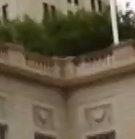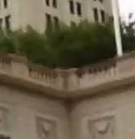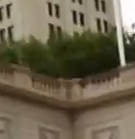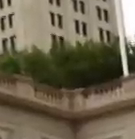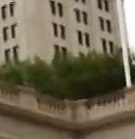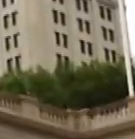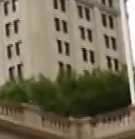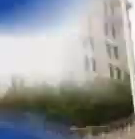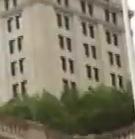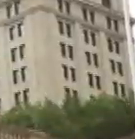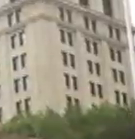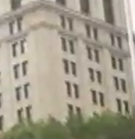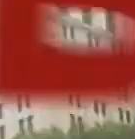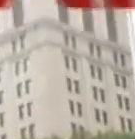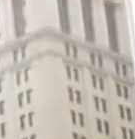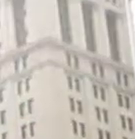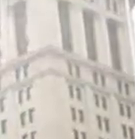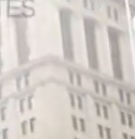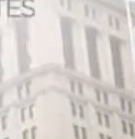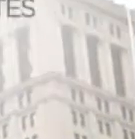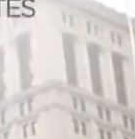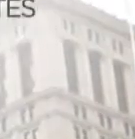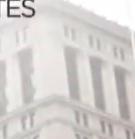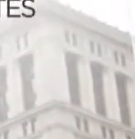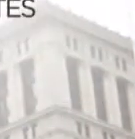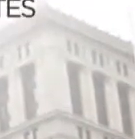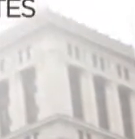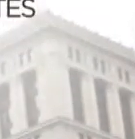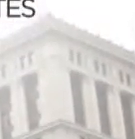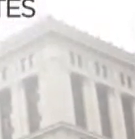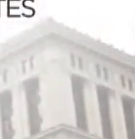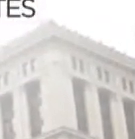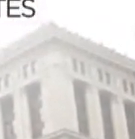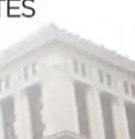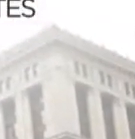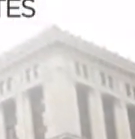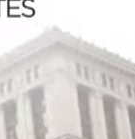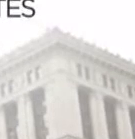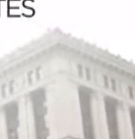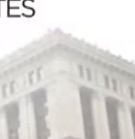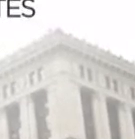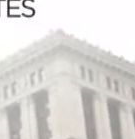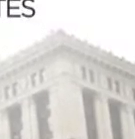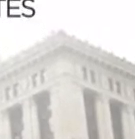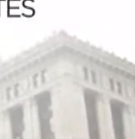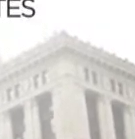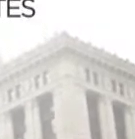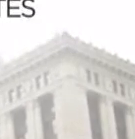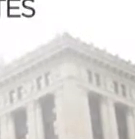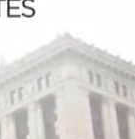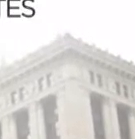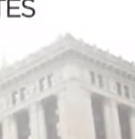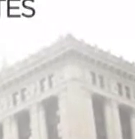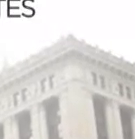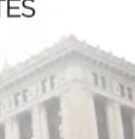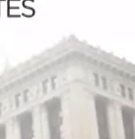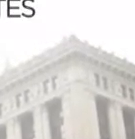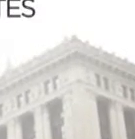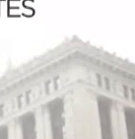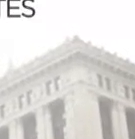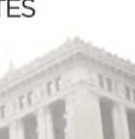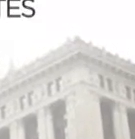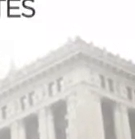Live from Studio 46, the Democratic primary debate for New York City Comptroller. Sponsored by